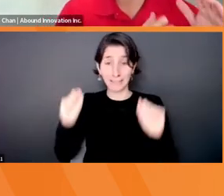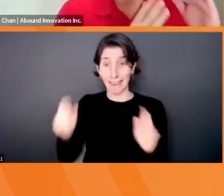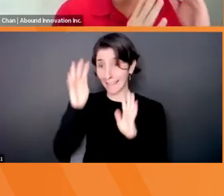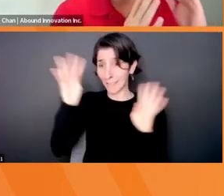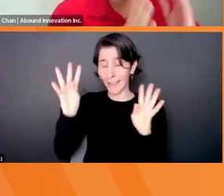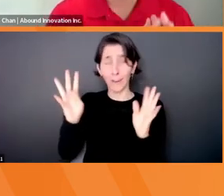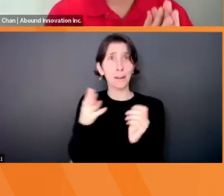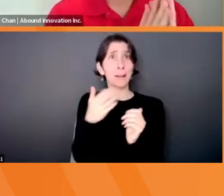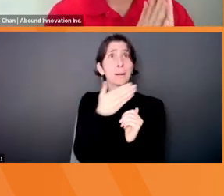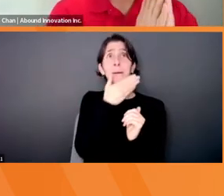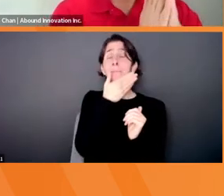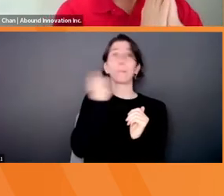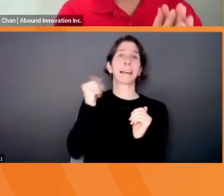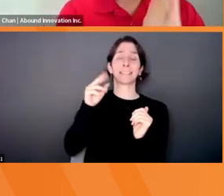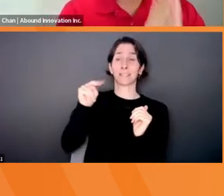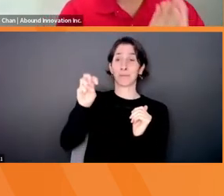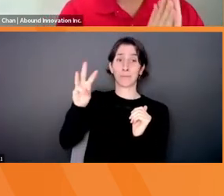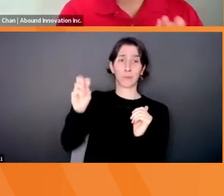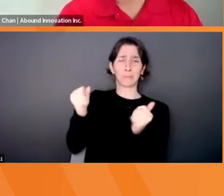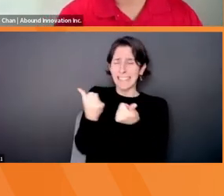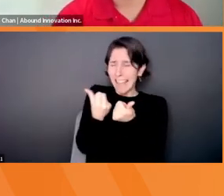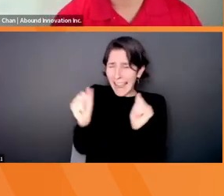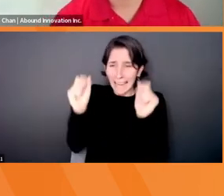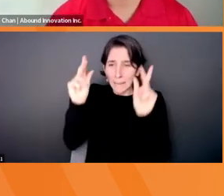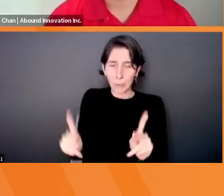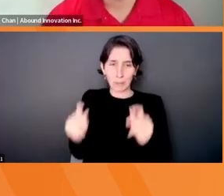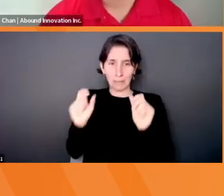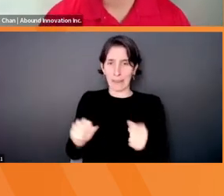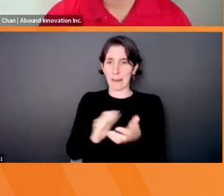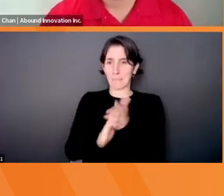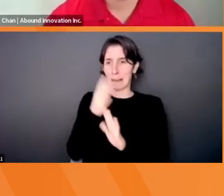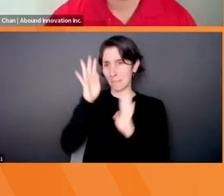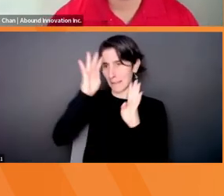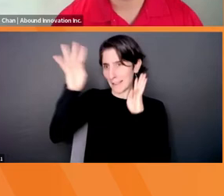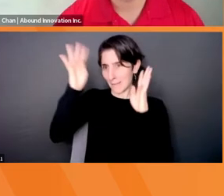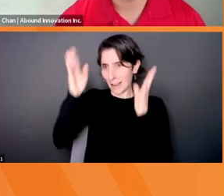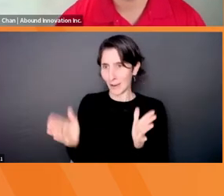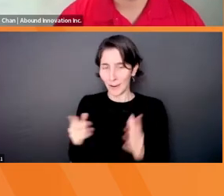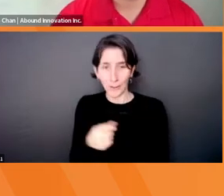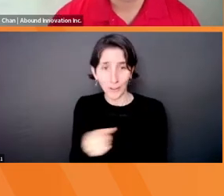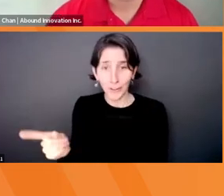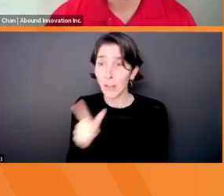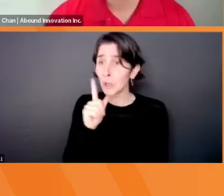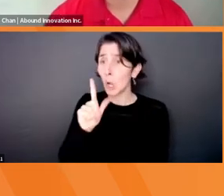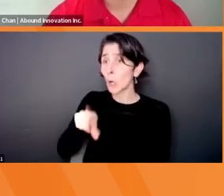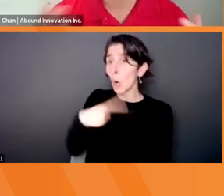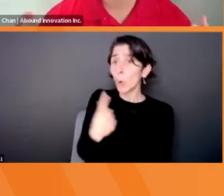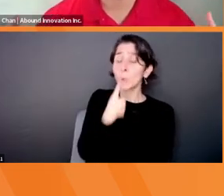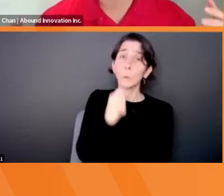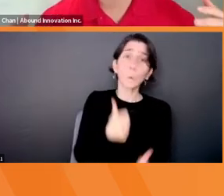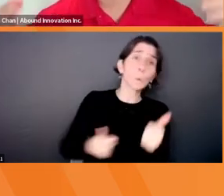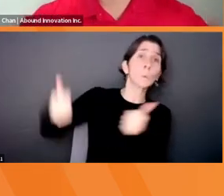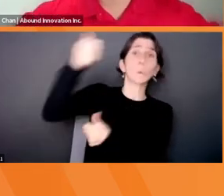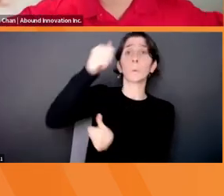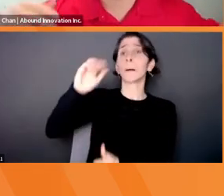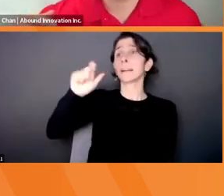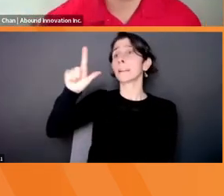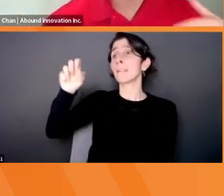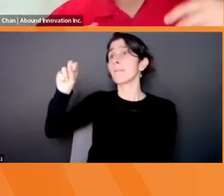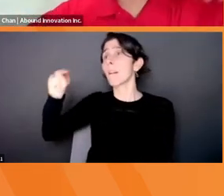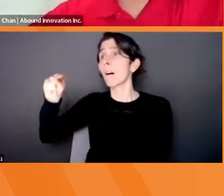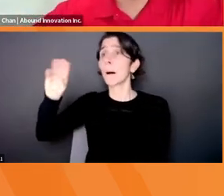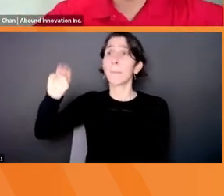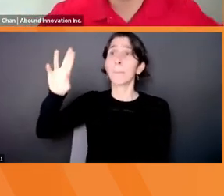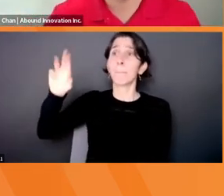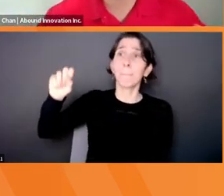news. Uh, truly, uh, any of everybody can be an innovator. It is not reserved only for the Elon Musk's and a Jeff Bezos of the world, right?